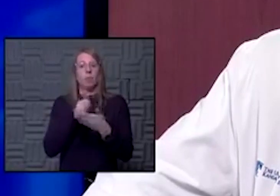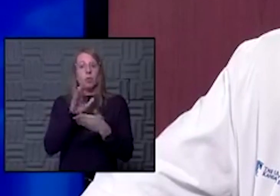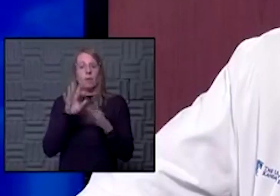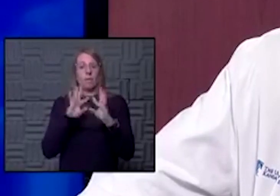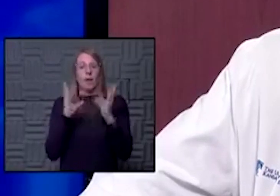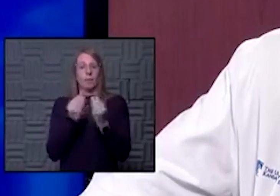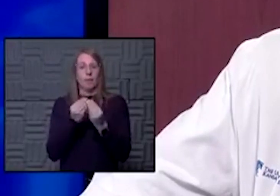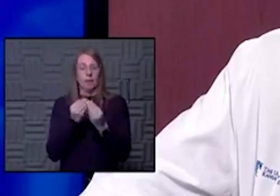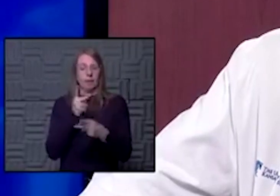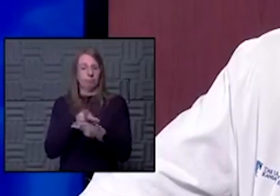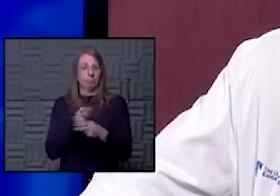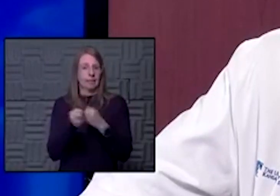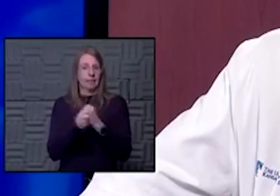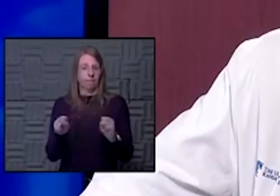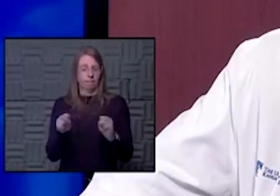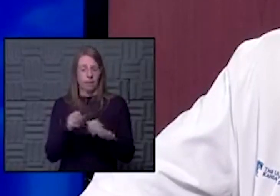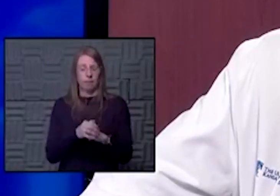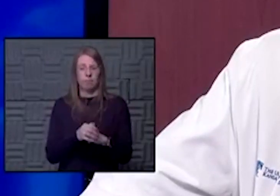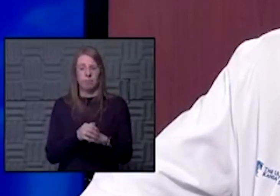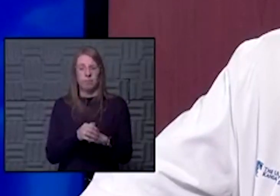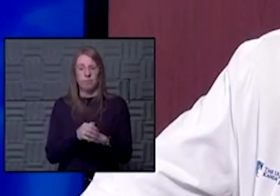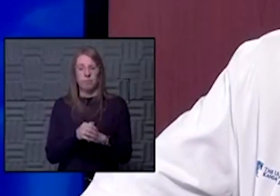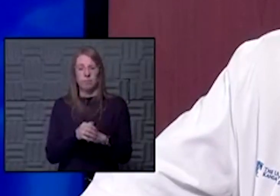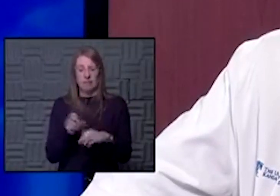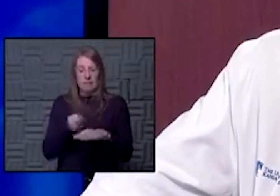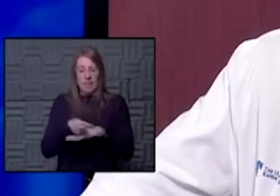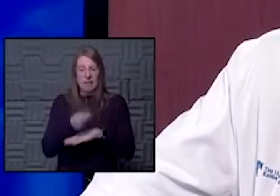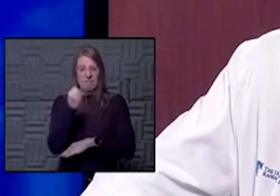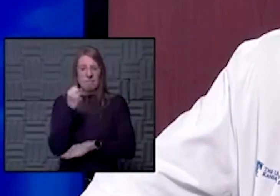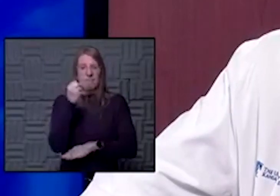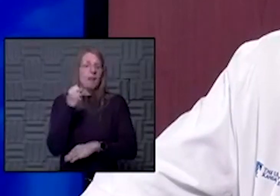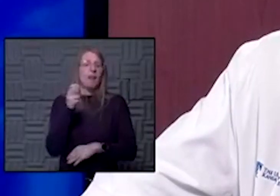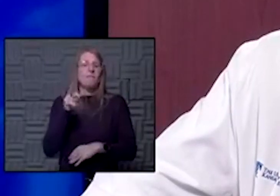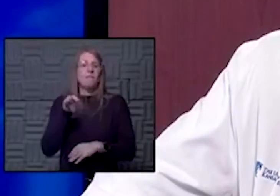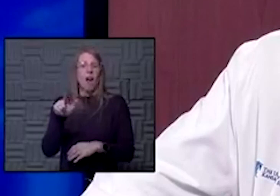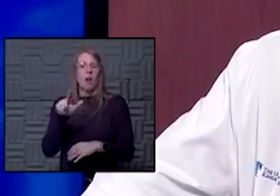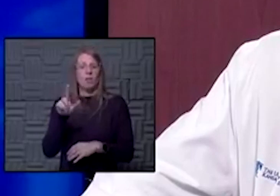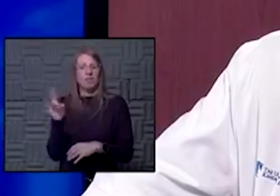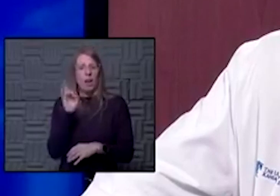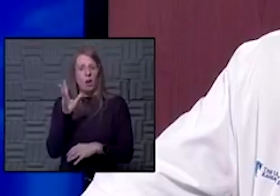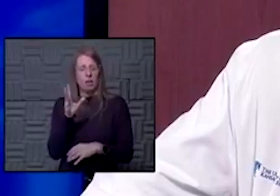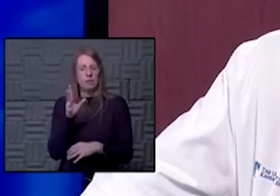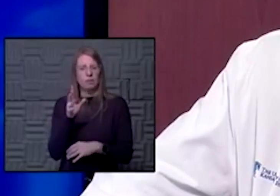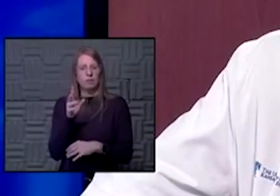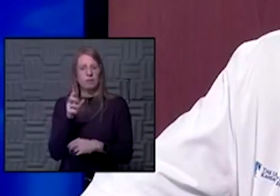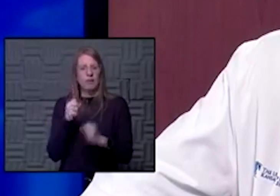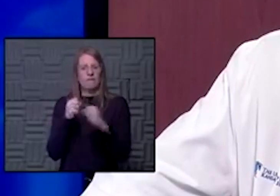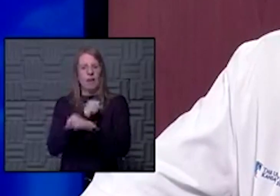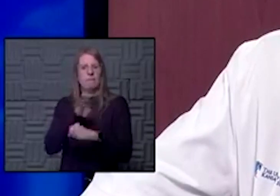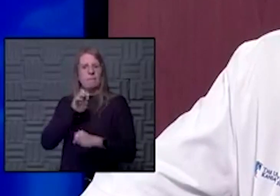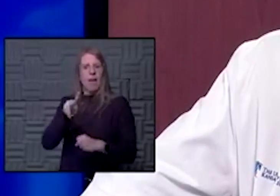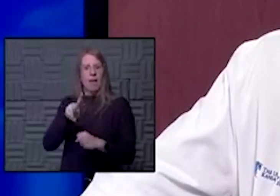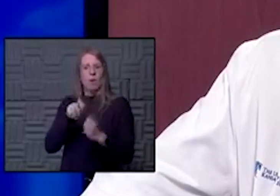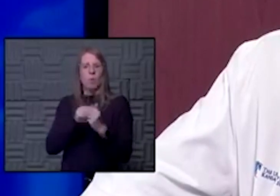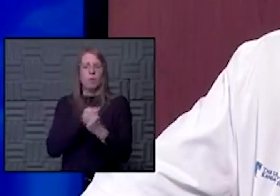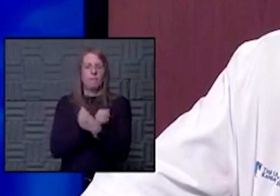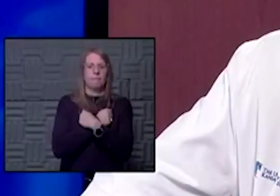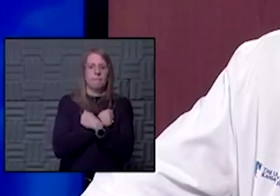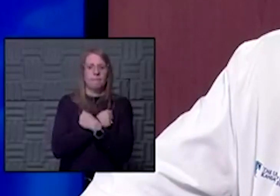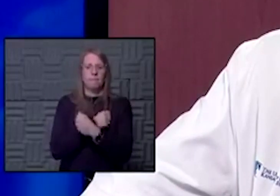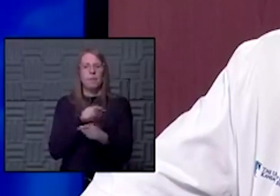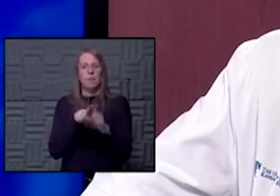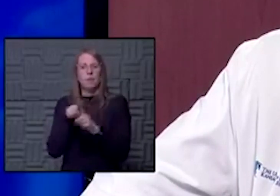safe. Don't get beat by a viral terrorist. Pounce back and do it with dedication and devotion.